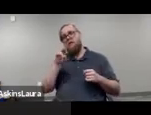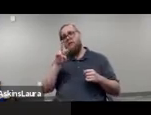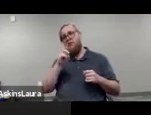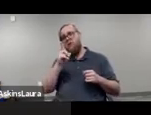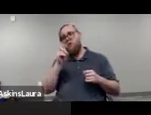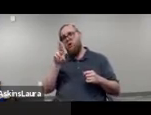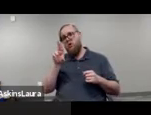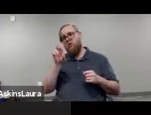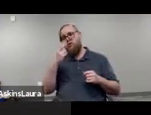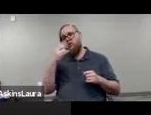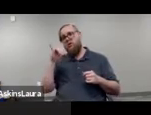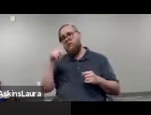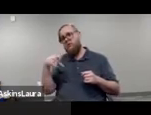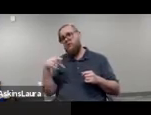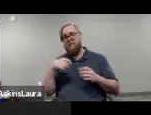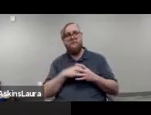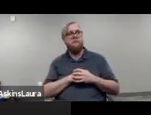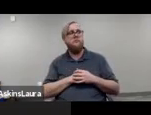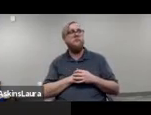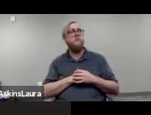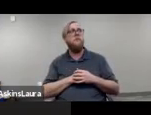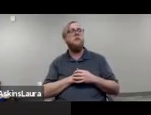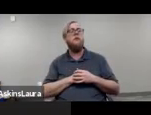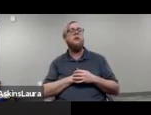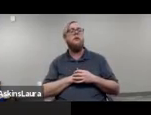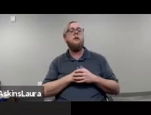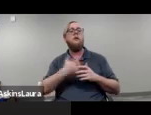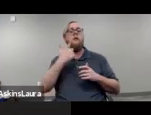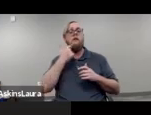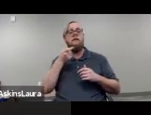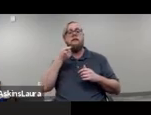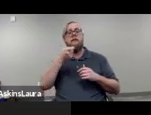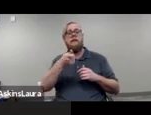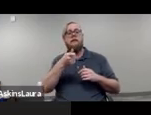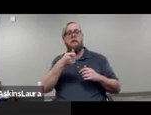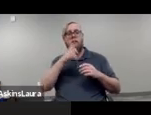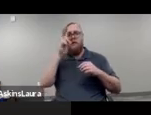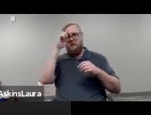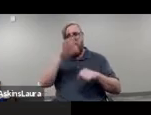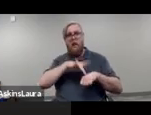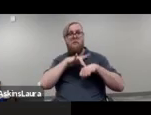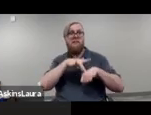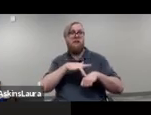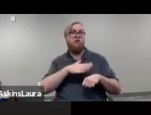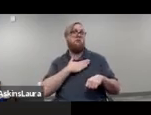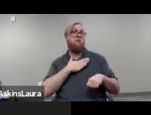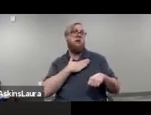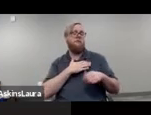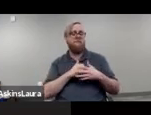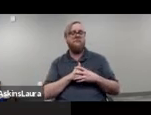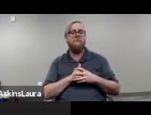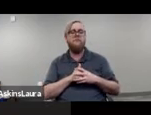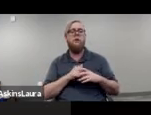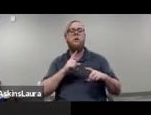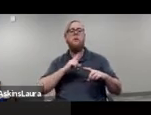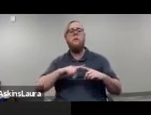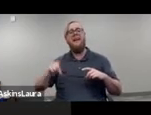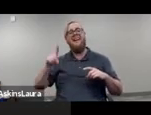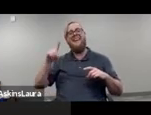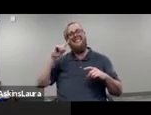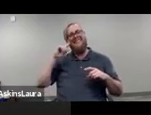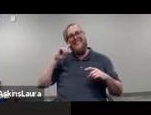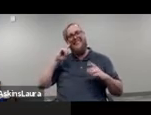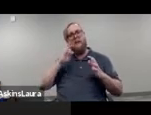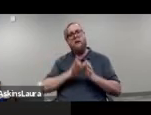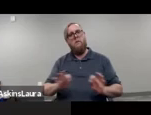real quick um so just because it's a little um obsession of mine um so I think what's